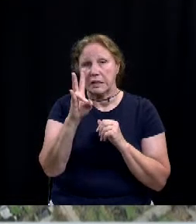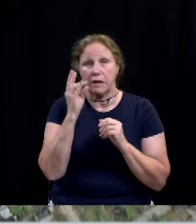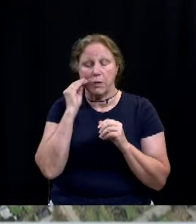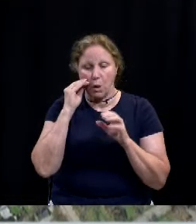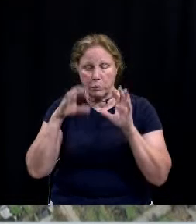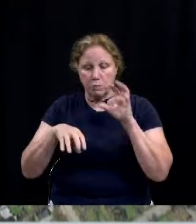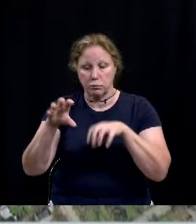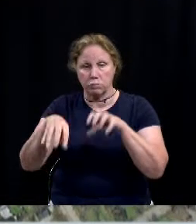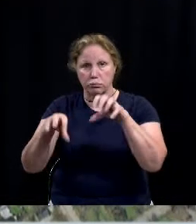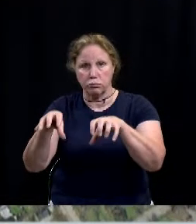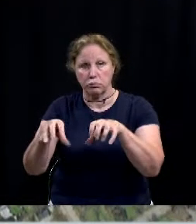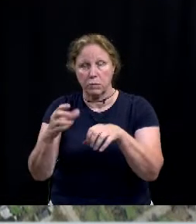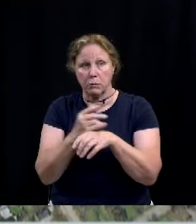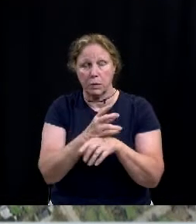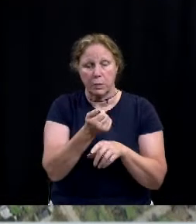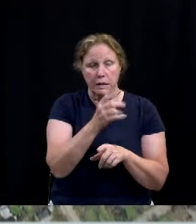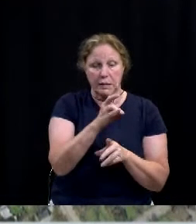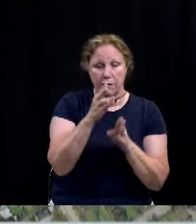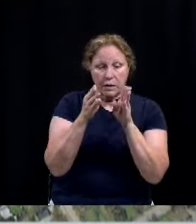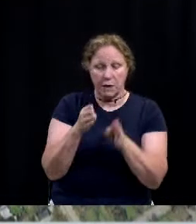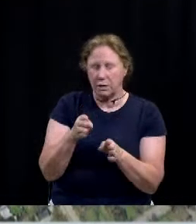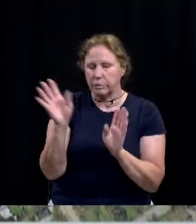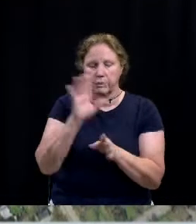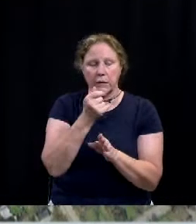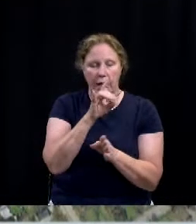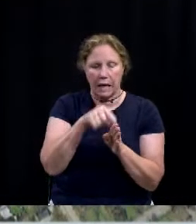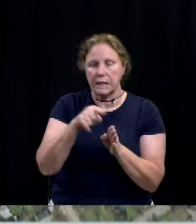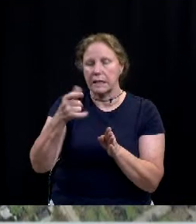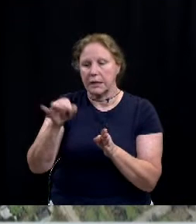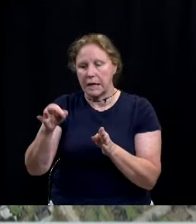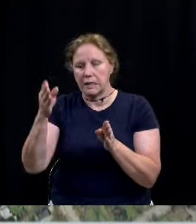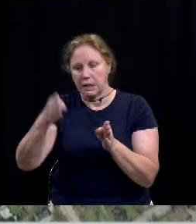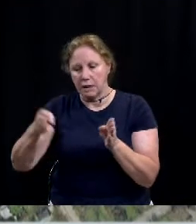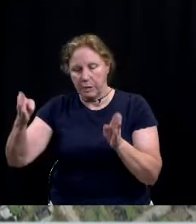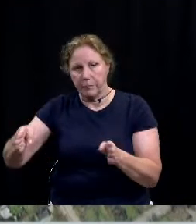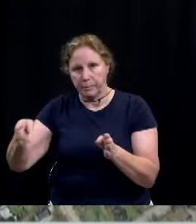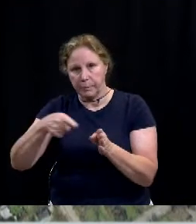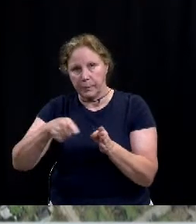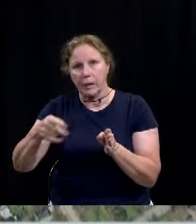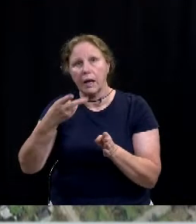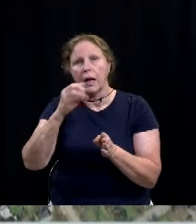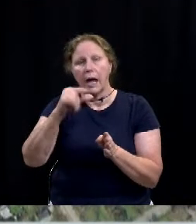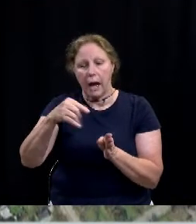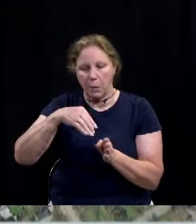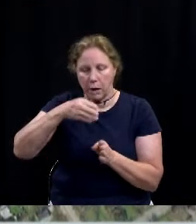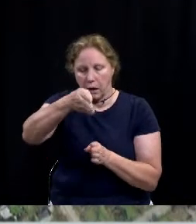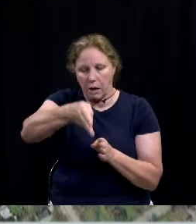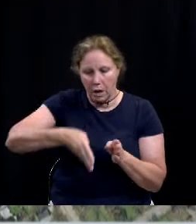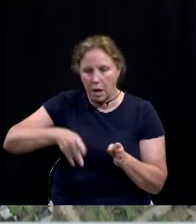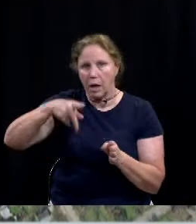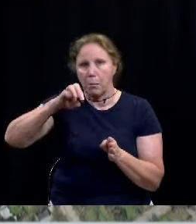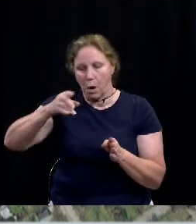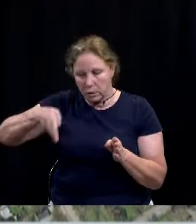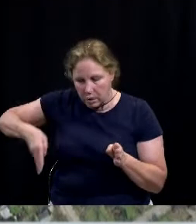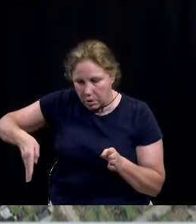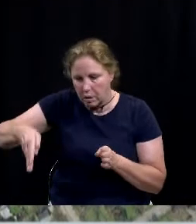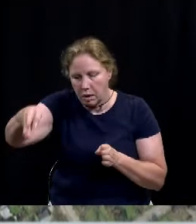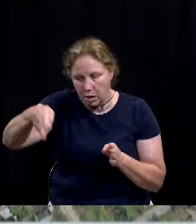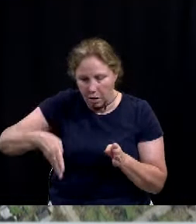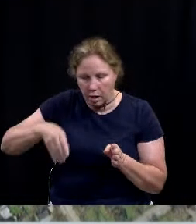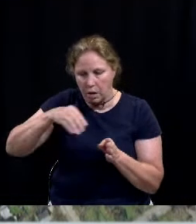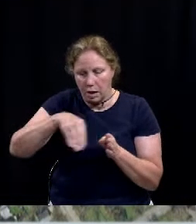between 17th, 18th Street and 19th Street and Herring and Proctor. You can see the star on there.